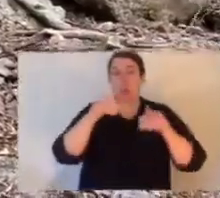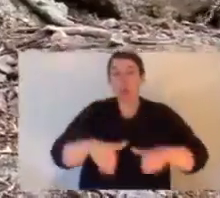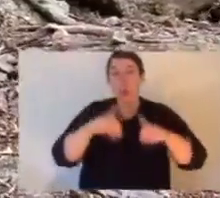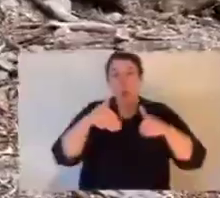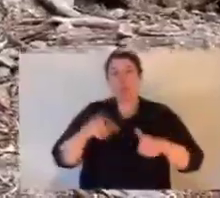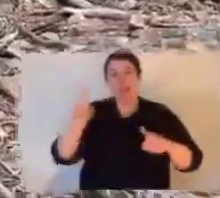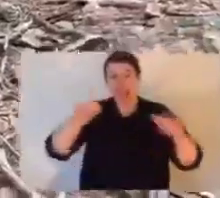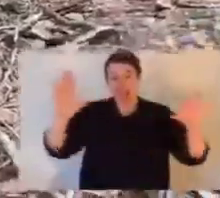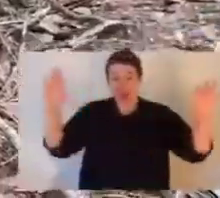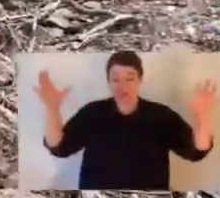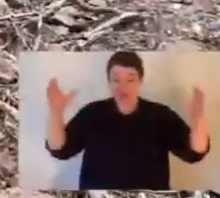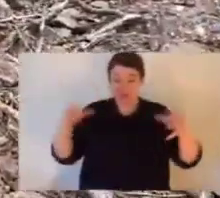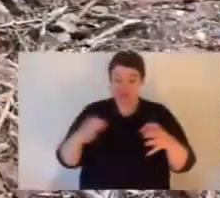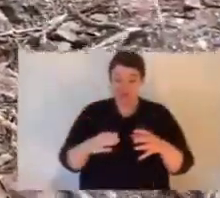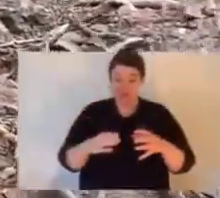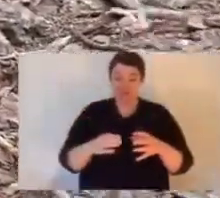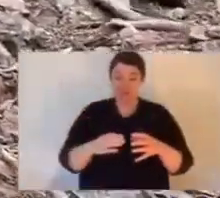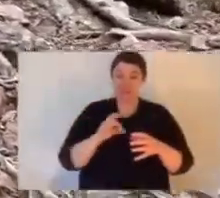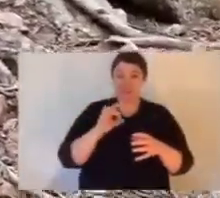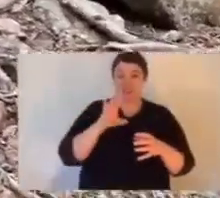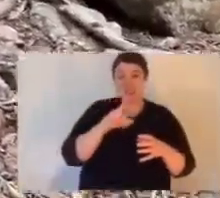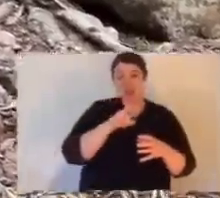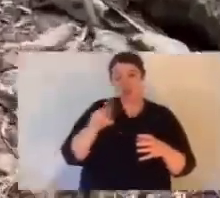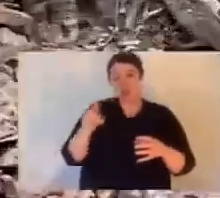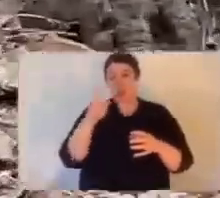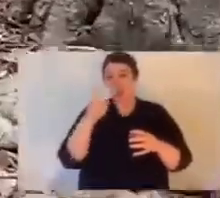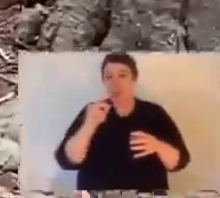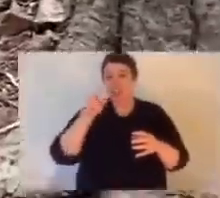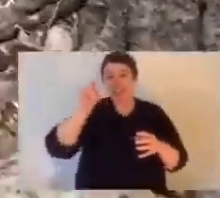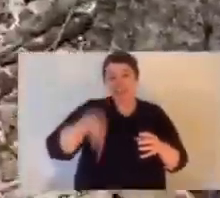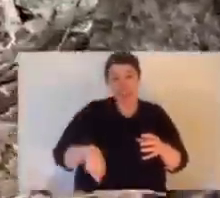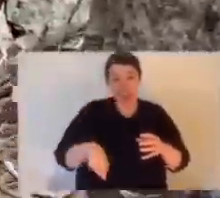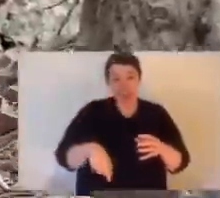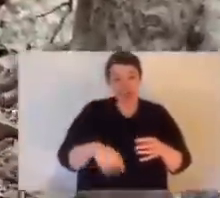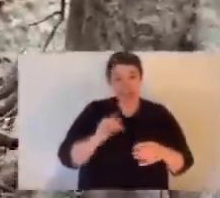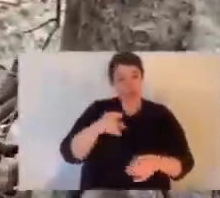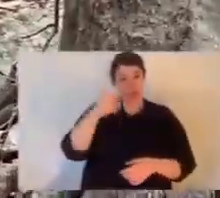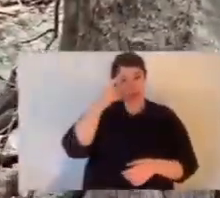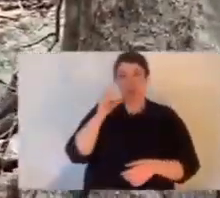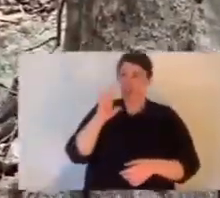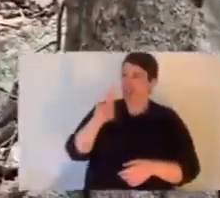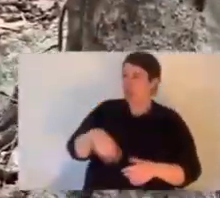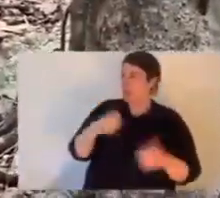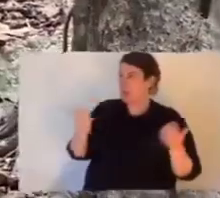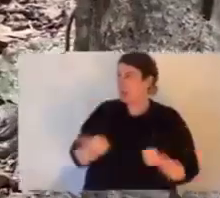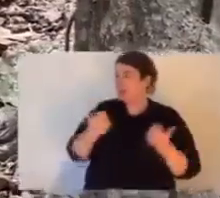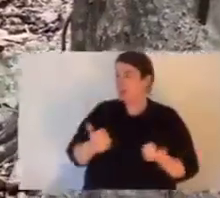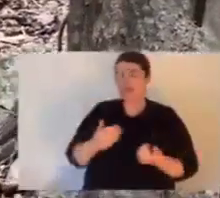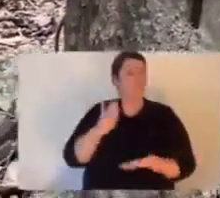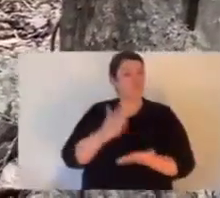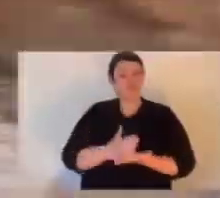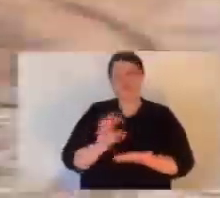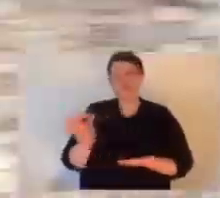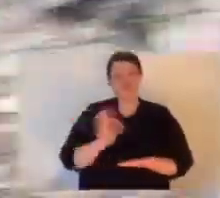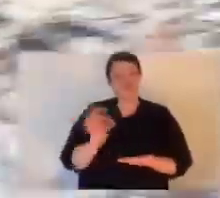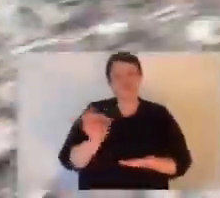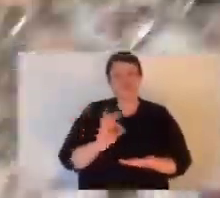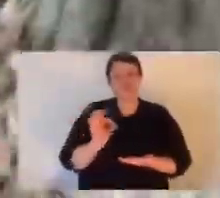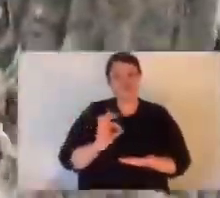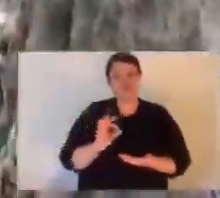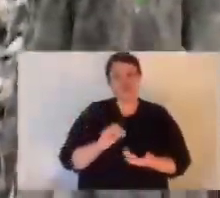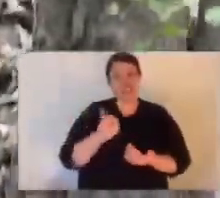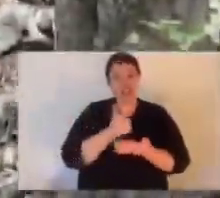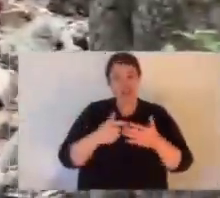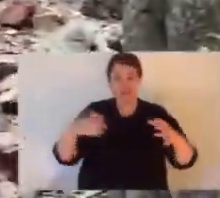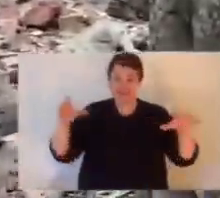80% of brush-tailed rock wallaby habitat. Now you go back 200 years there were hundreds of thousands